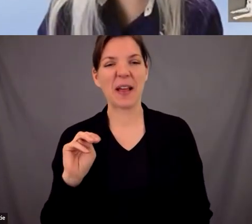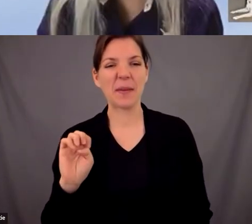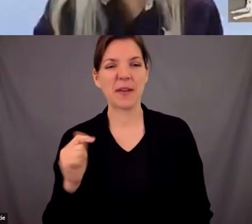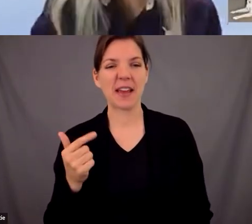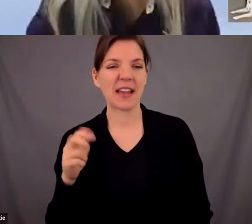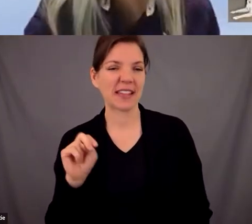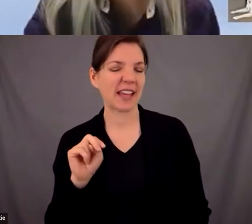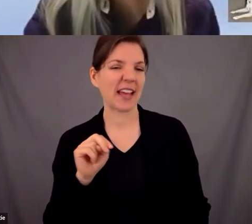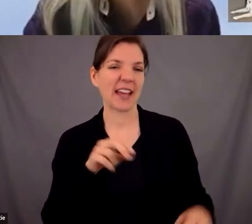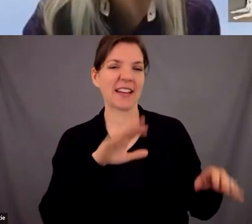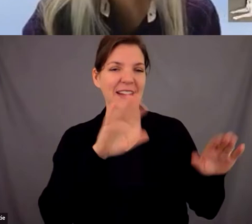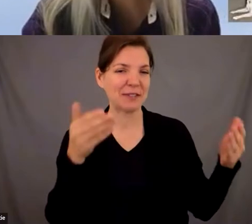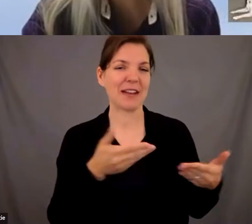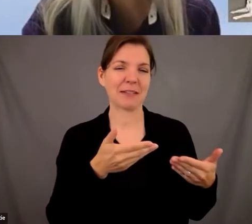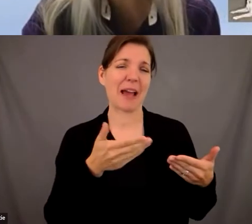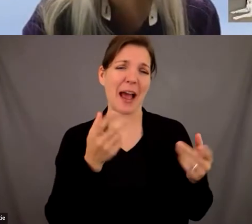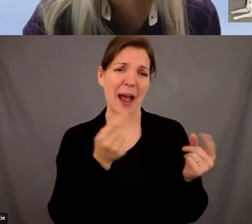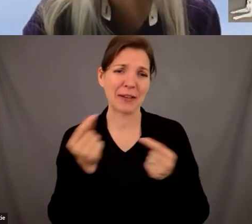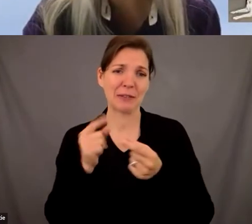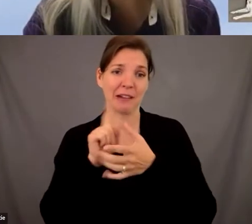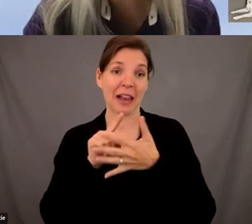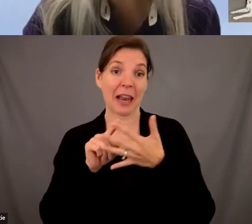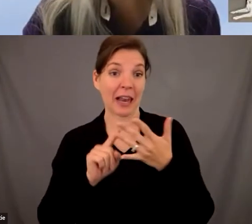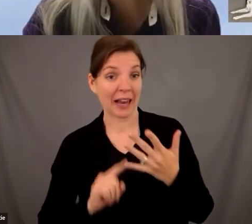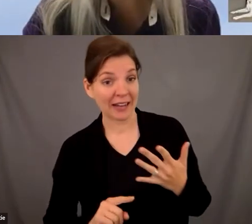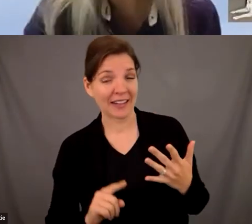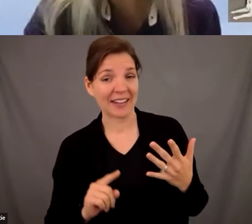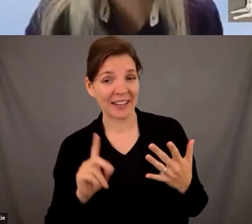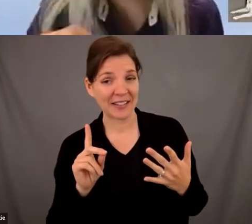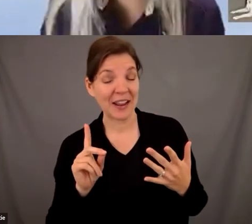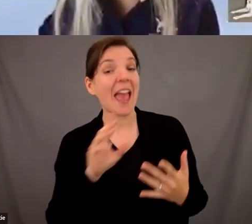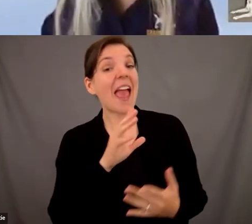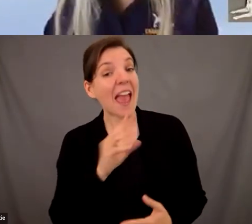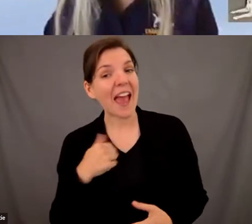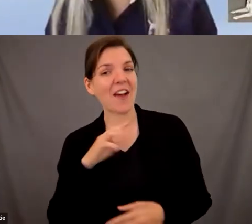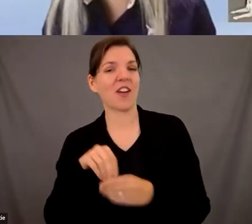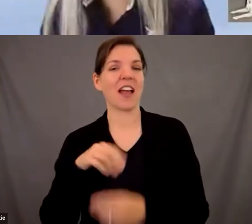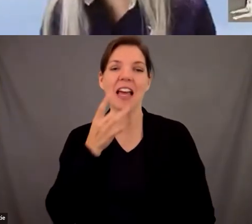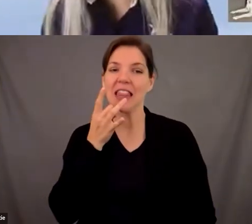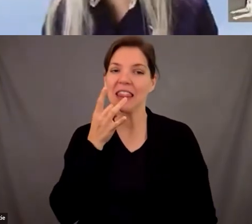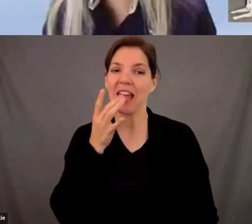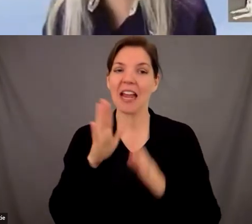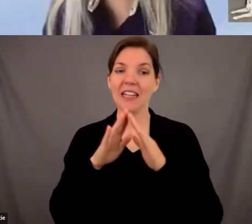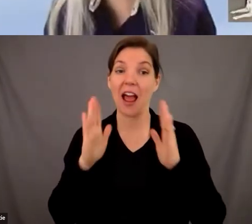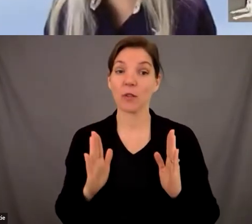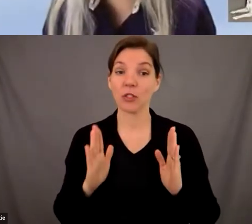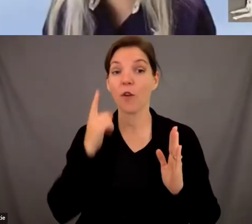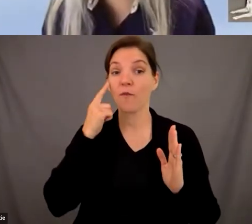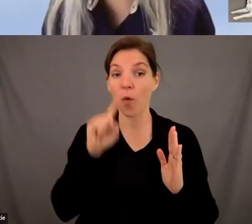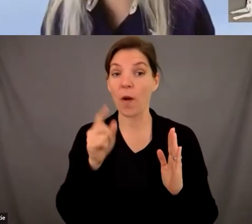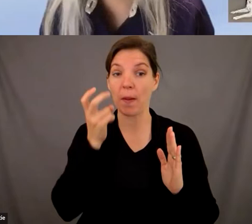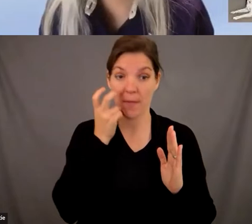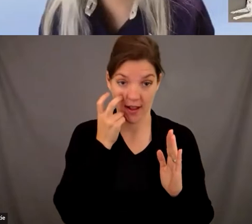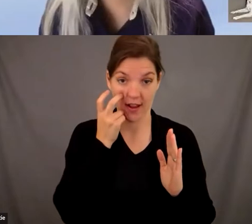a couple different hats and then i want to talk a little bit about about um my involvement with the lighthouse for the blind and then how we promote